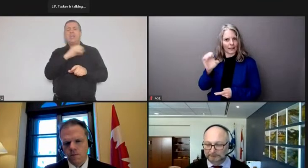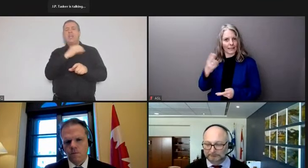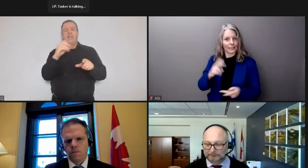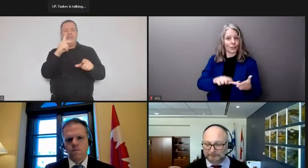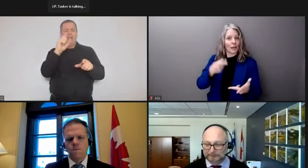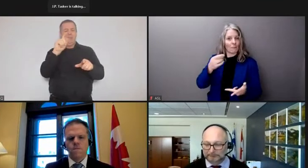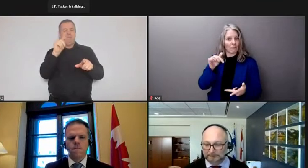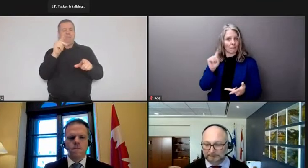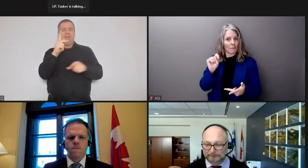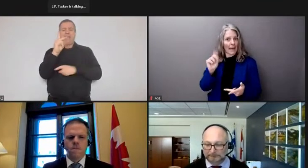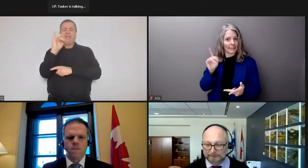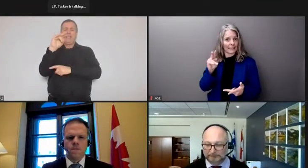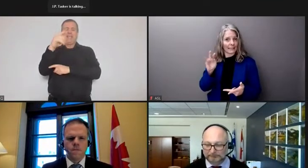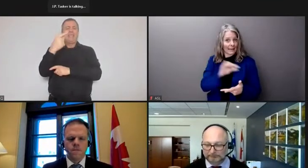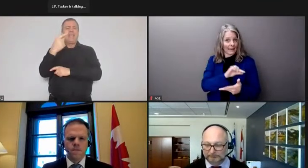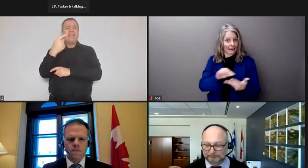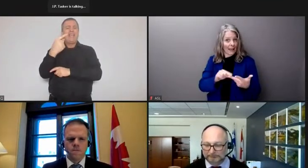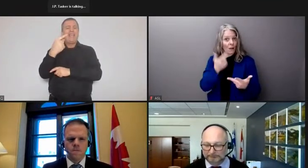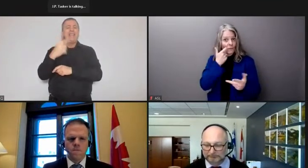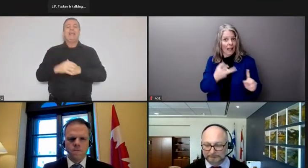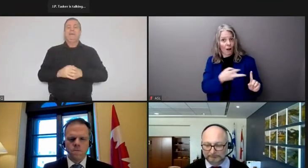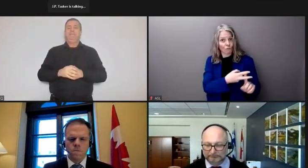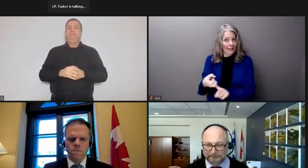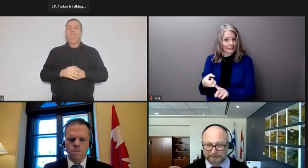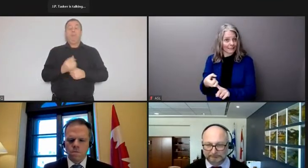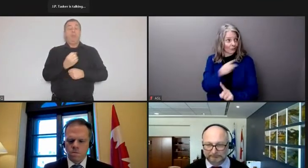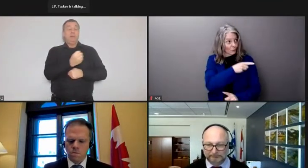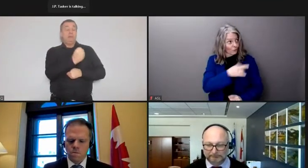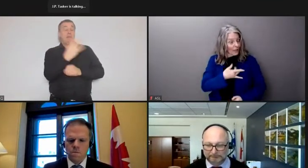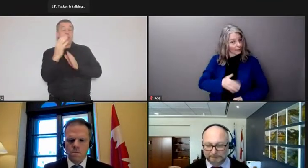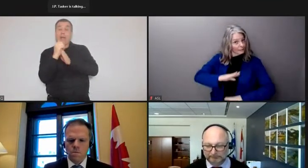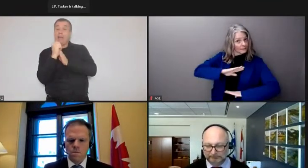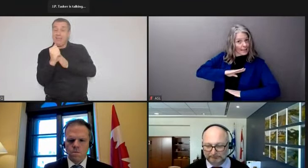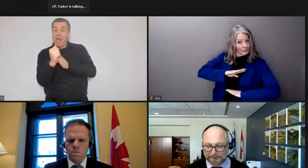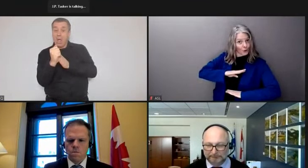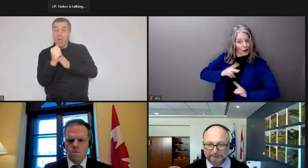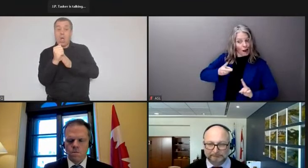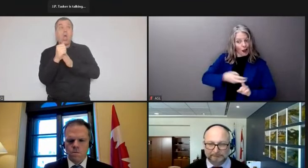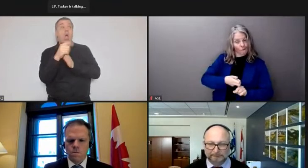been taken into custody how satisfied are you to see these folks being rounded up?